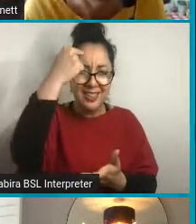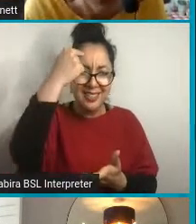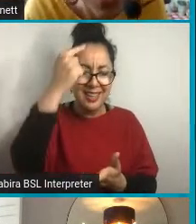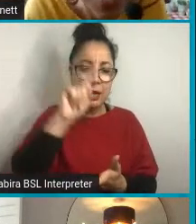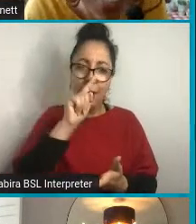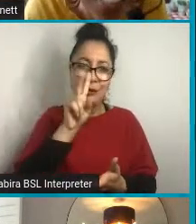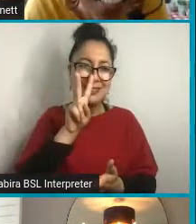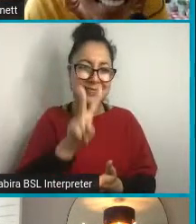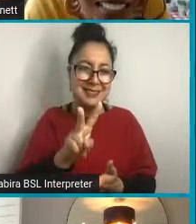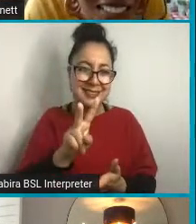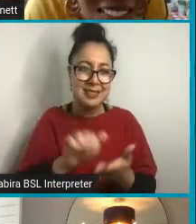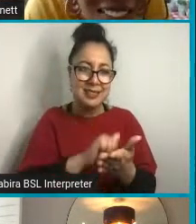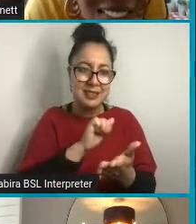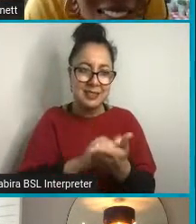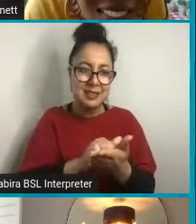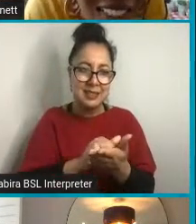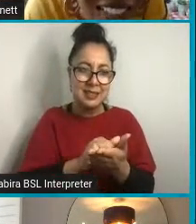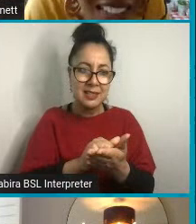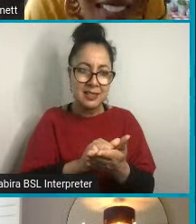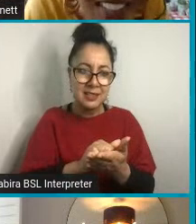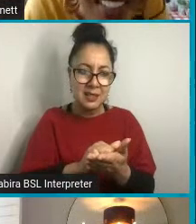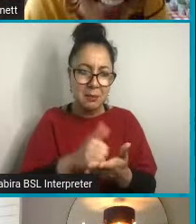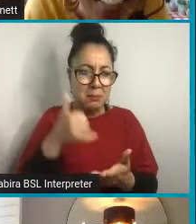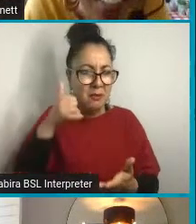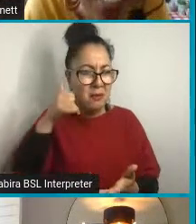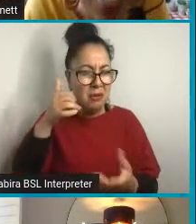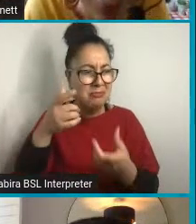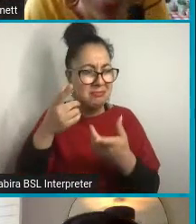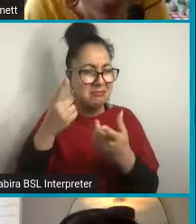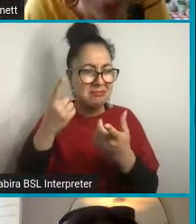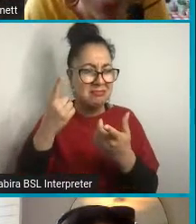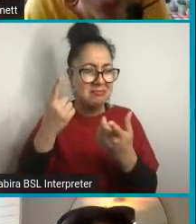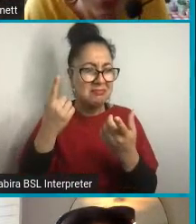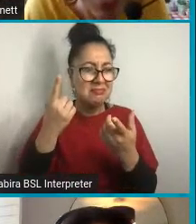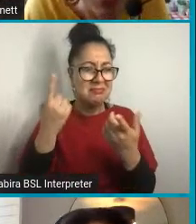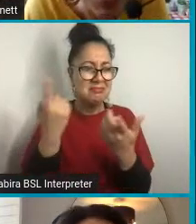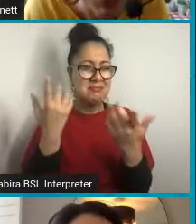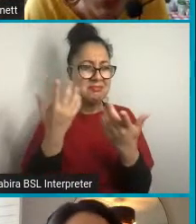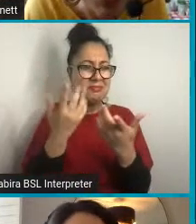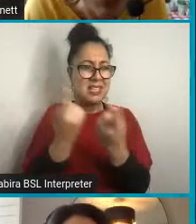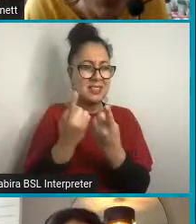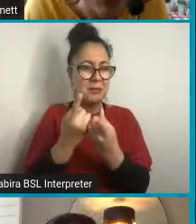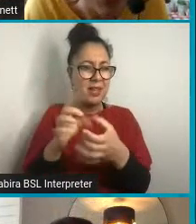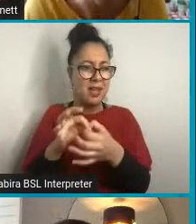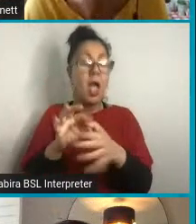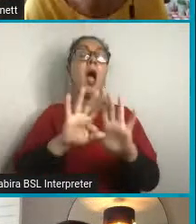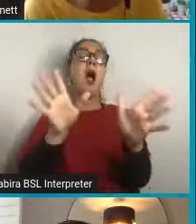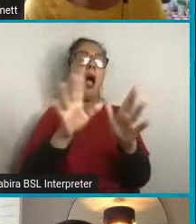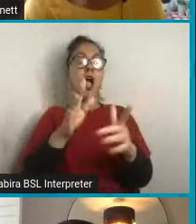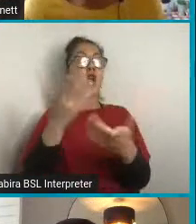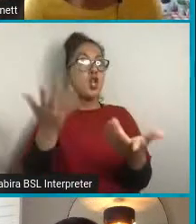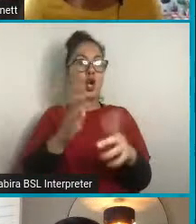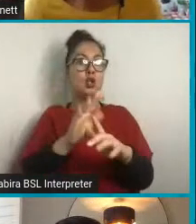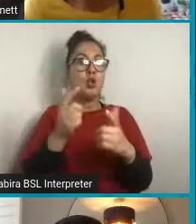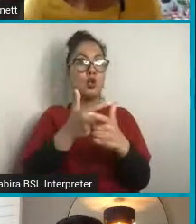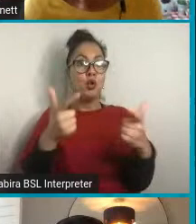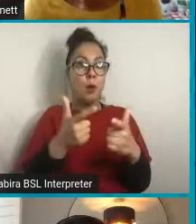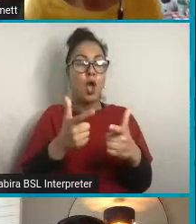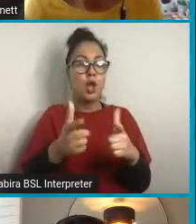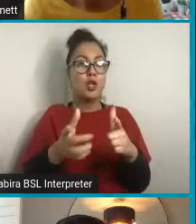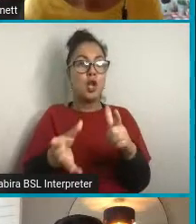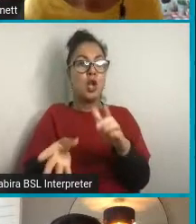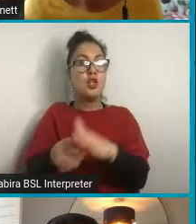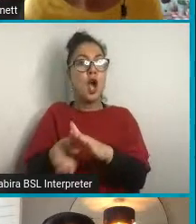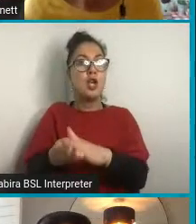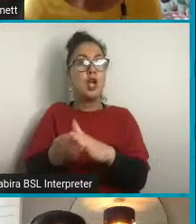my phone. Something about a phone. Not to overcharge my phone. think it says. Yes. Yes. Yes.